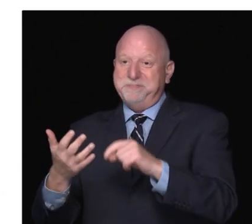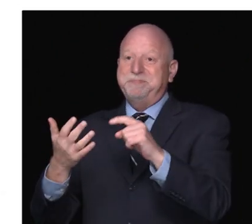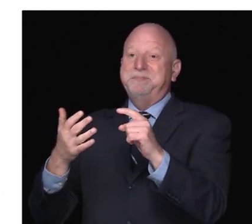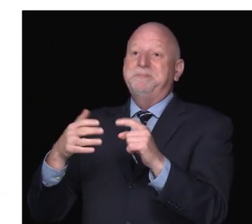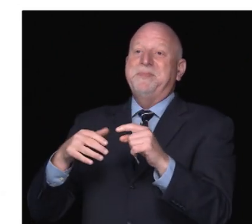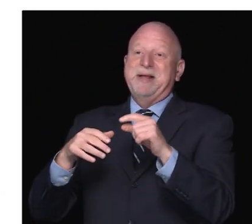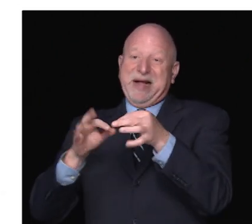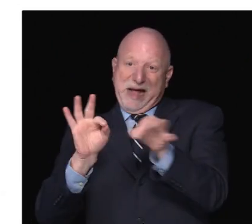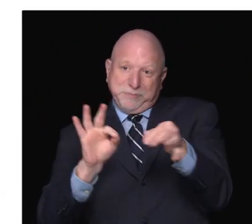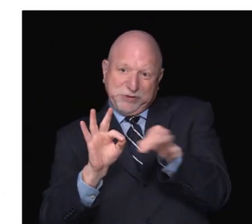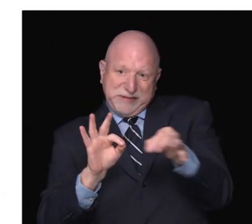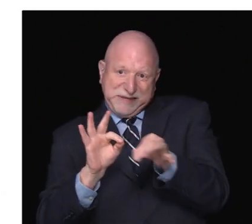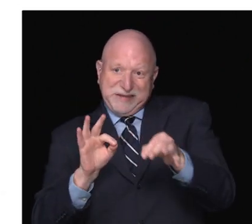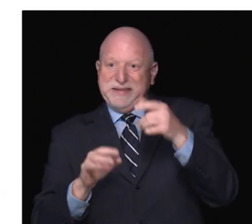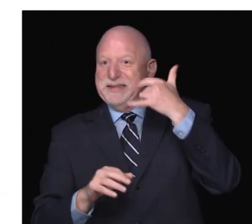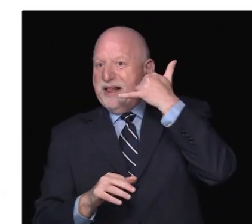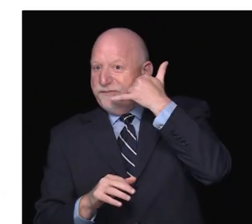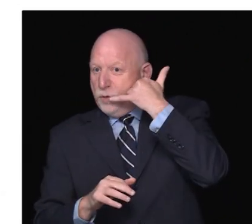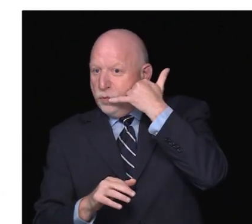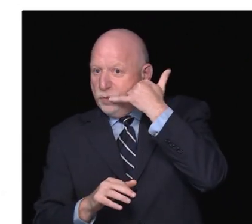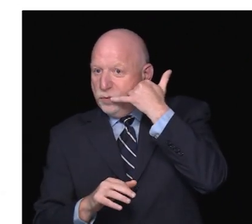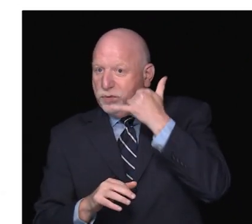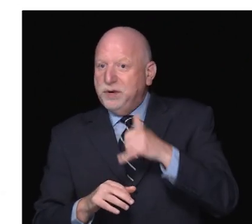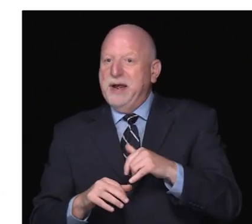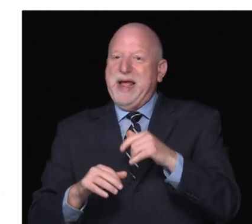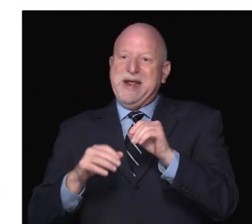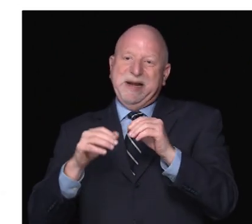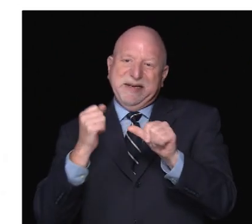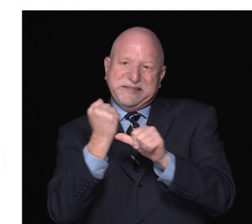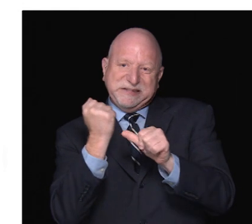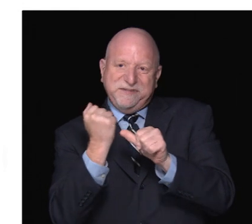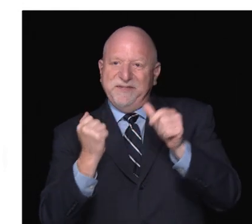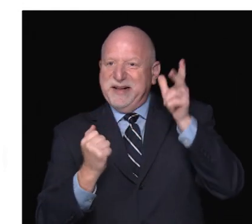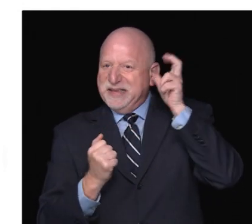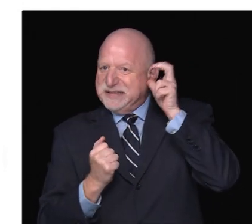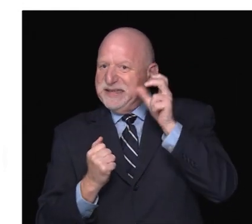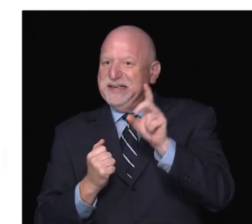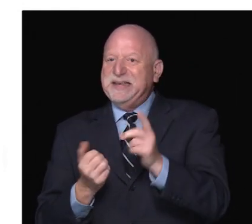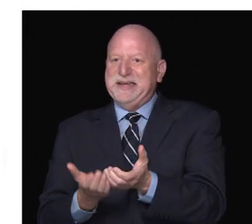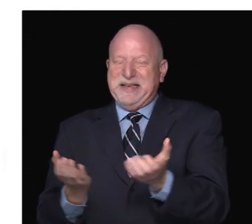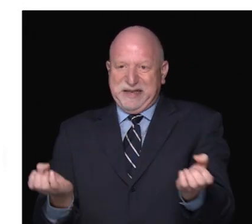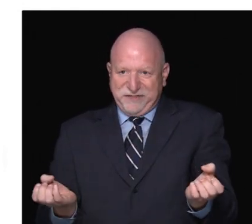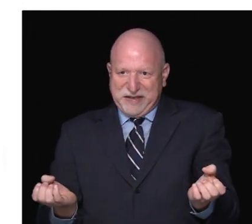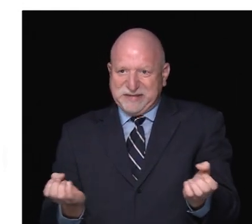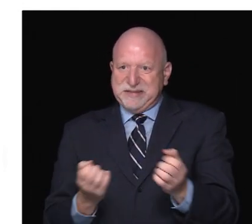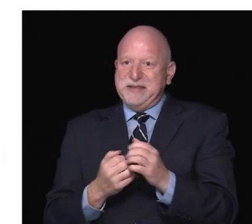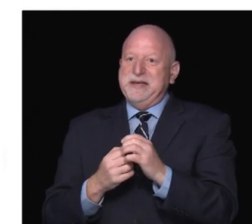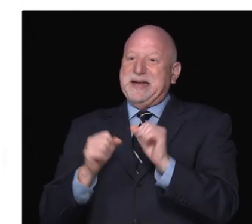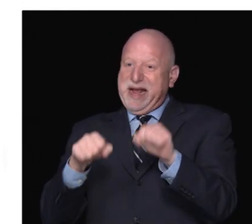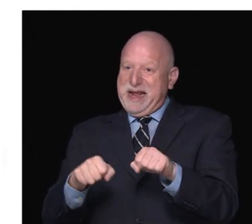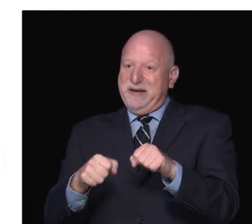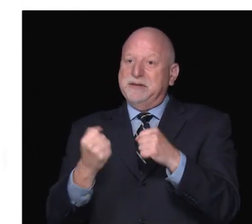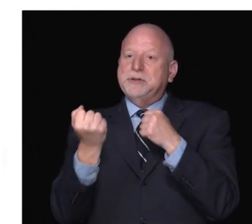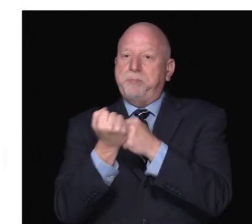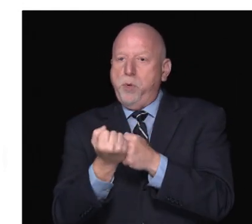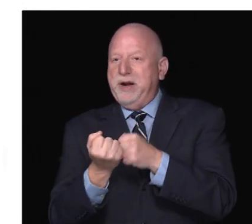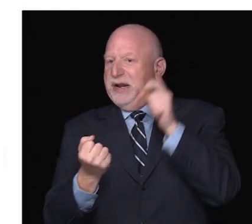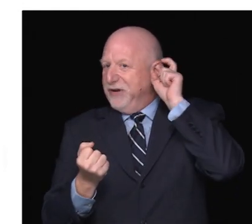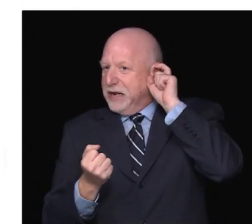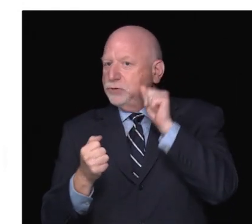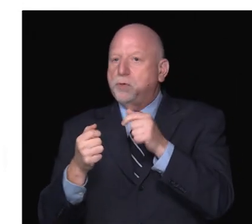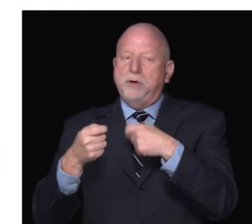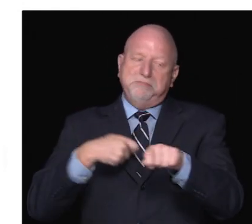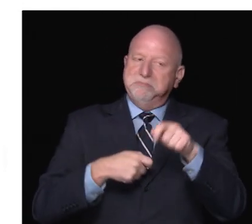FM systems, captioned or amplified telephones, and assistive listening devices which may be used in place